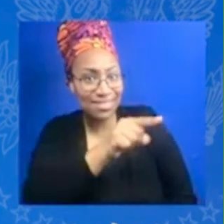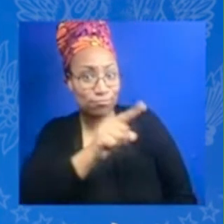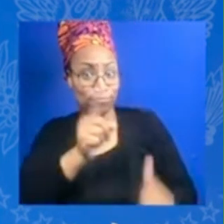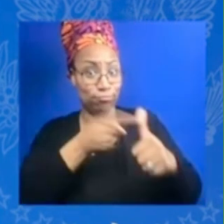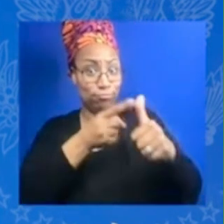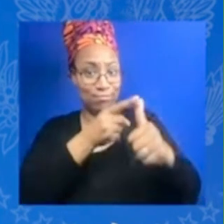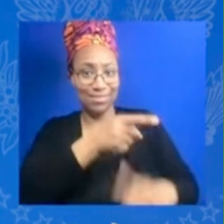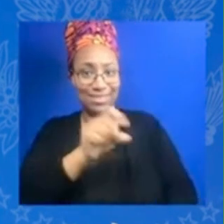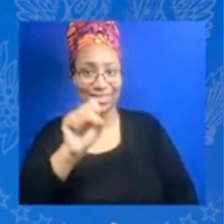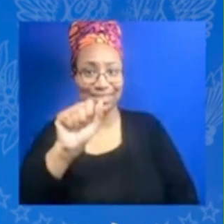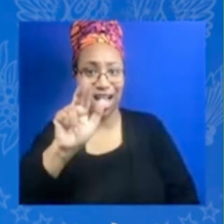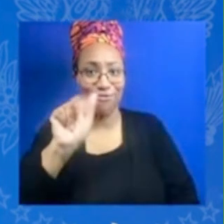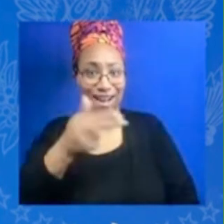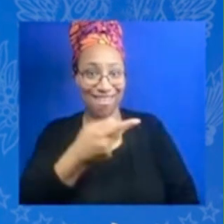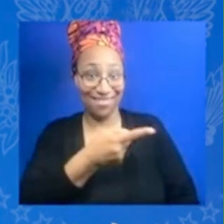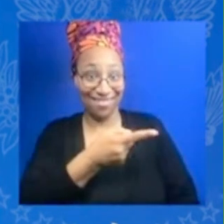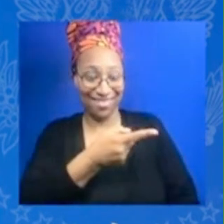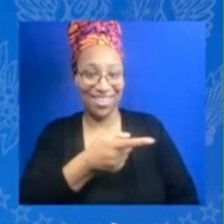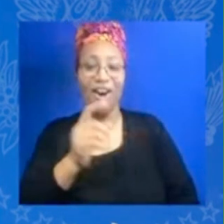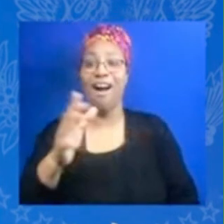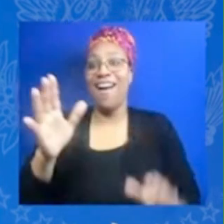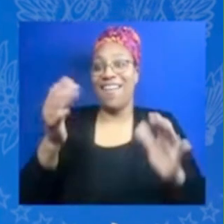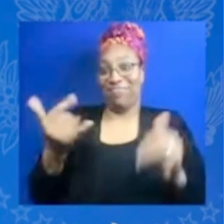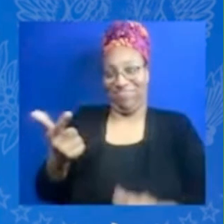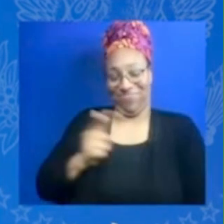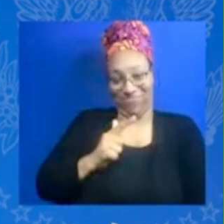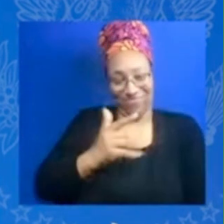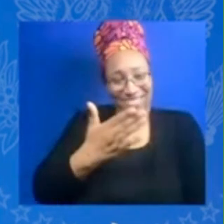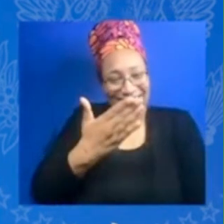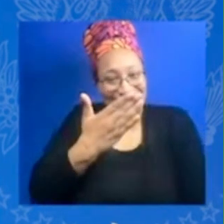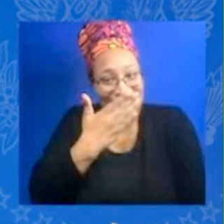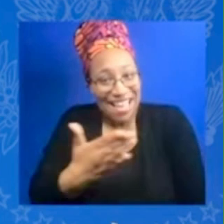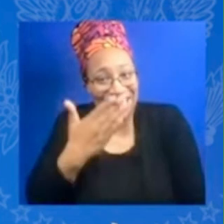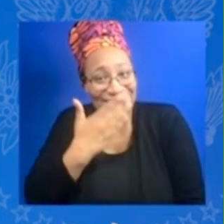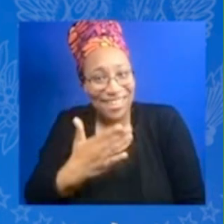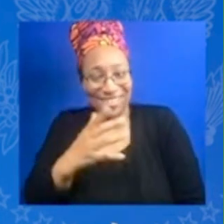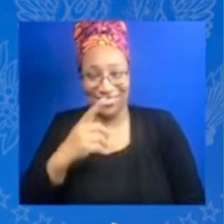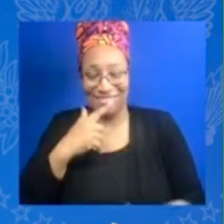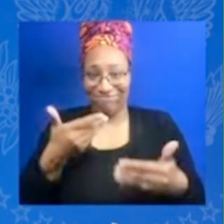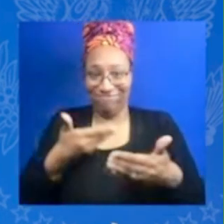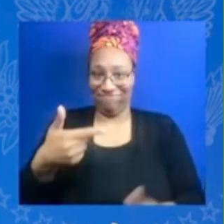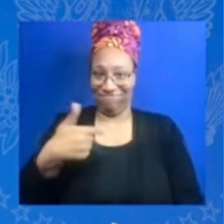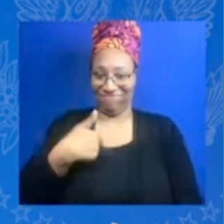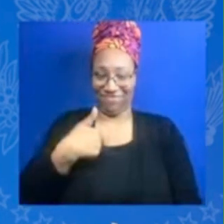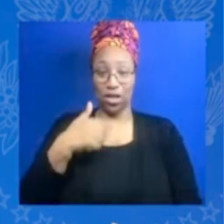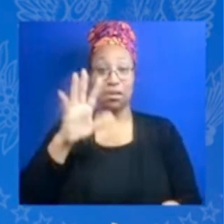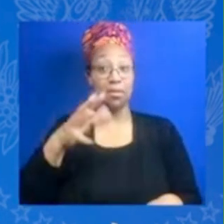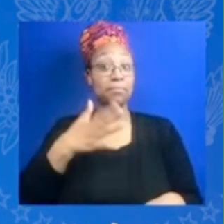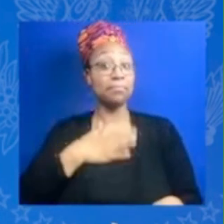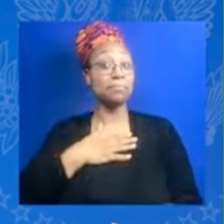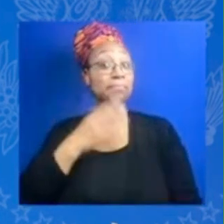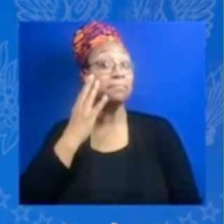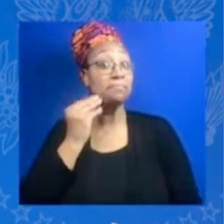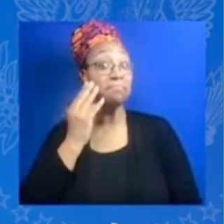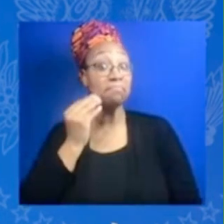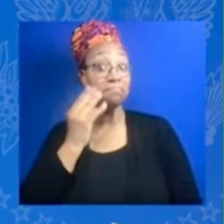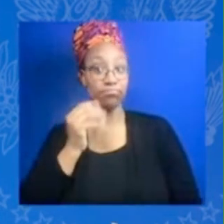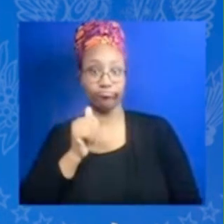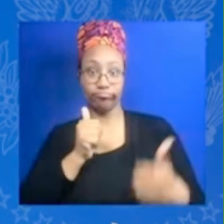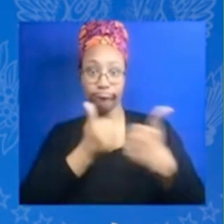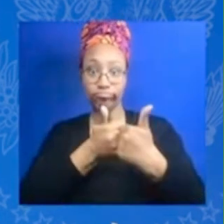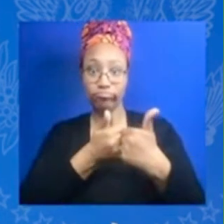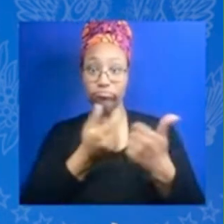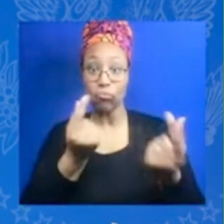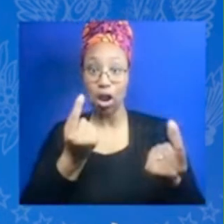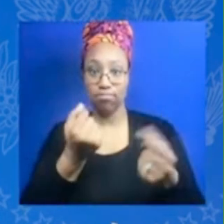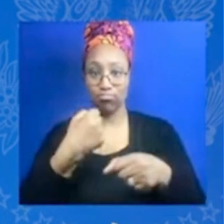I would say you know I think the first big challenge that most entrepreneurs face is getting the product made and